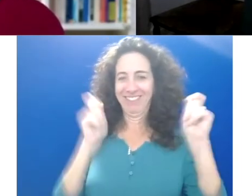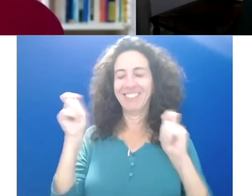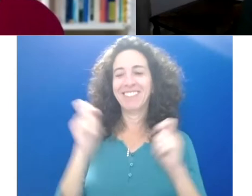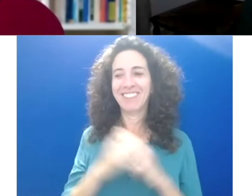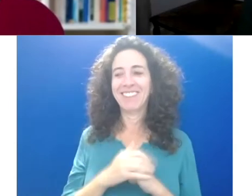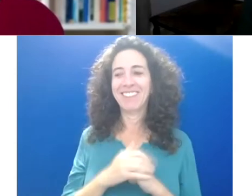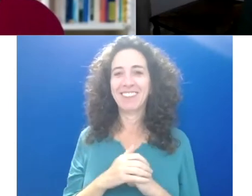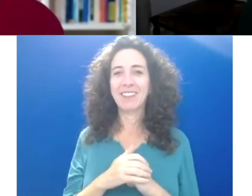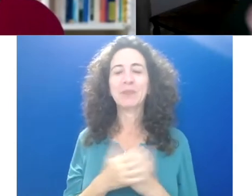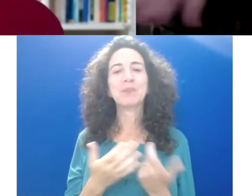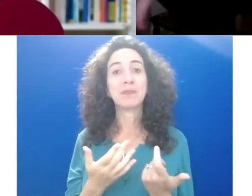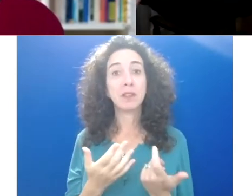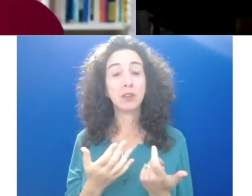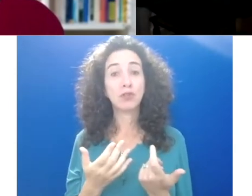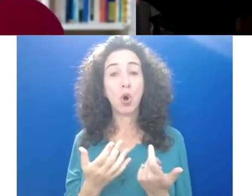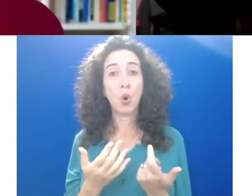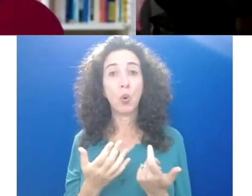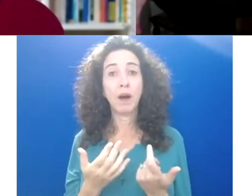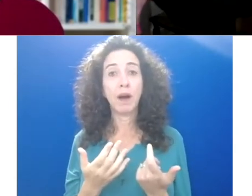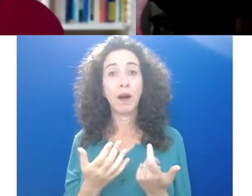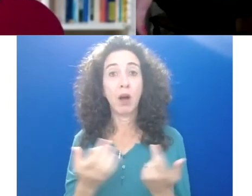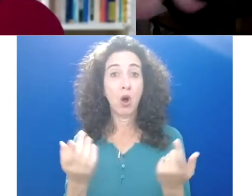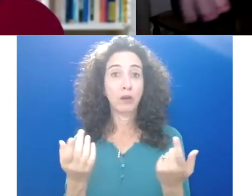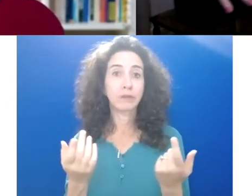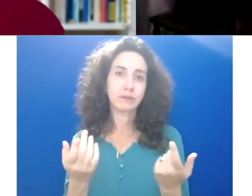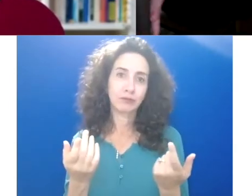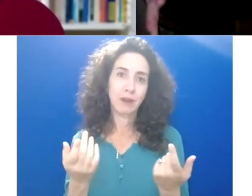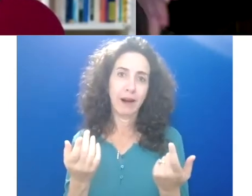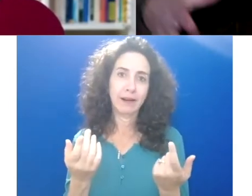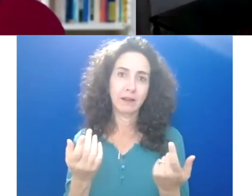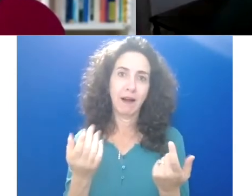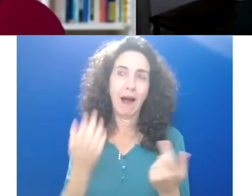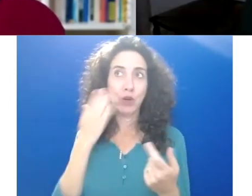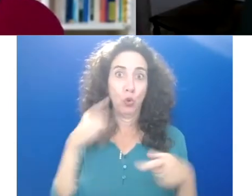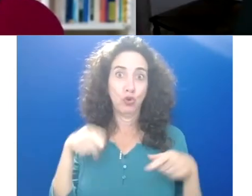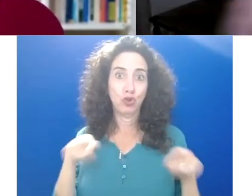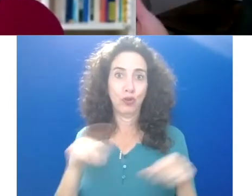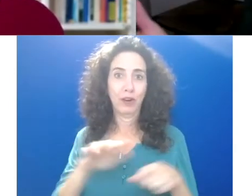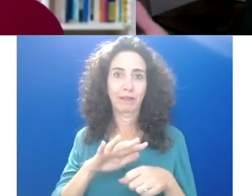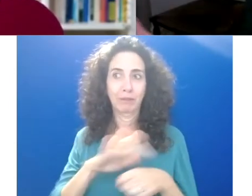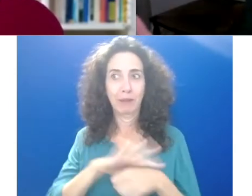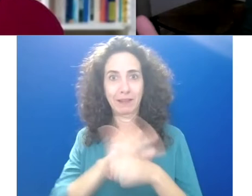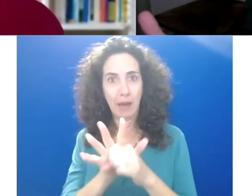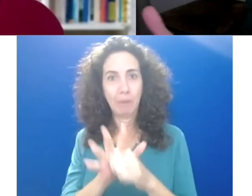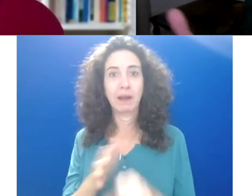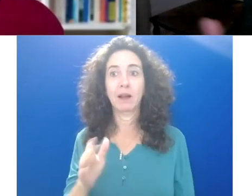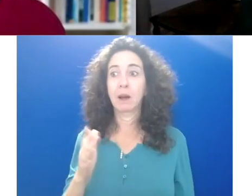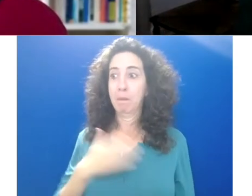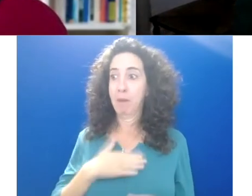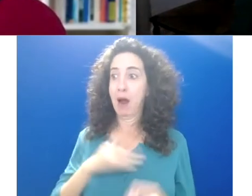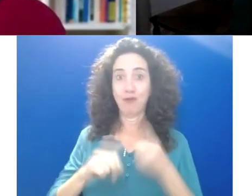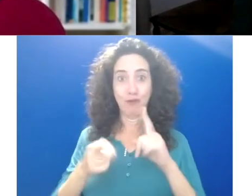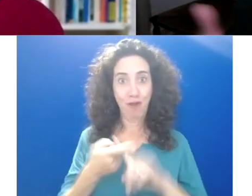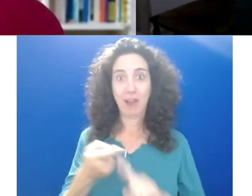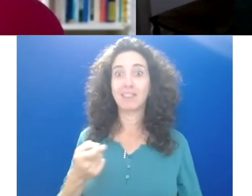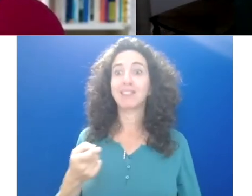ask you about, like when I have those experiences, when I had those experiences with my friends outside, even though we were freezing, you know, it buoyed me for the whole week. Oh my